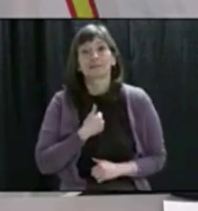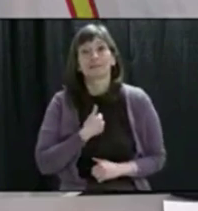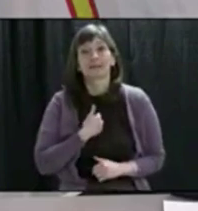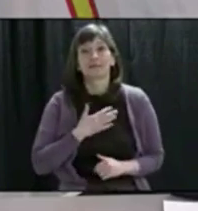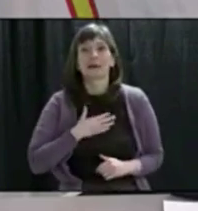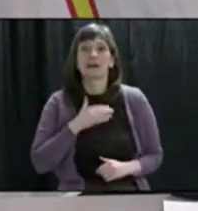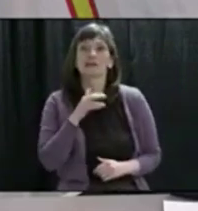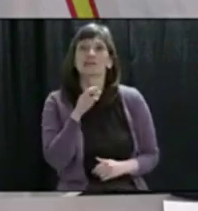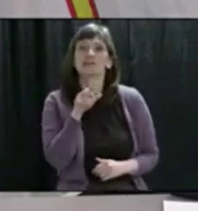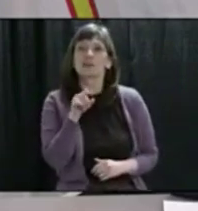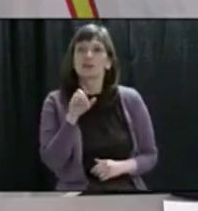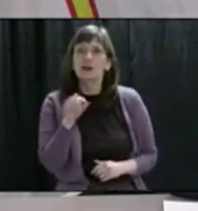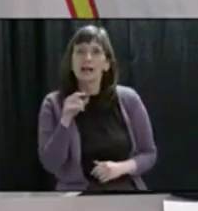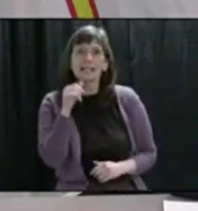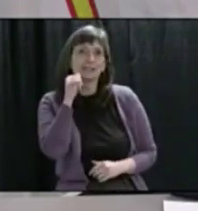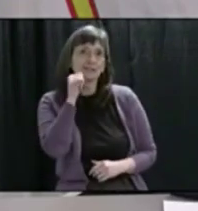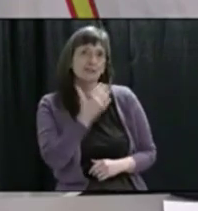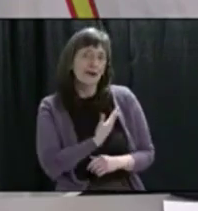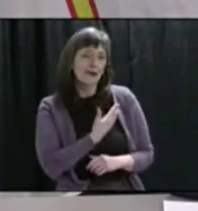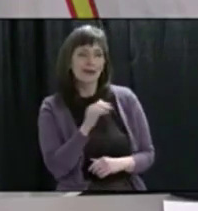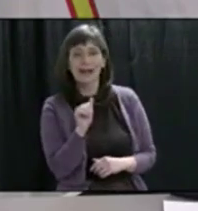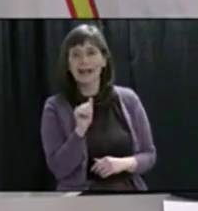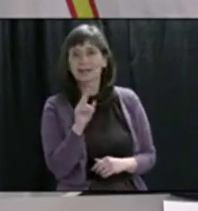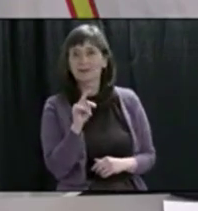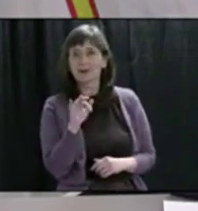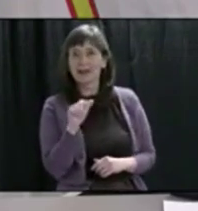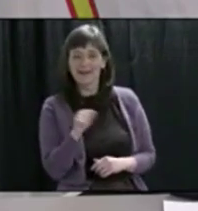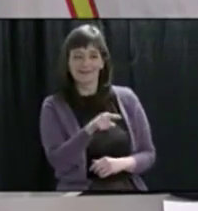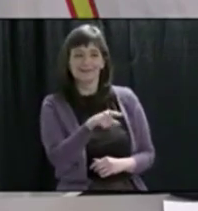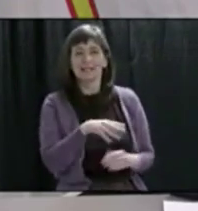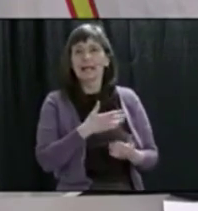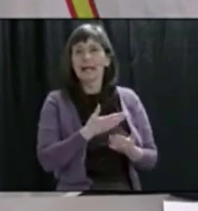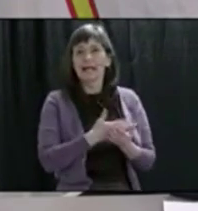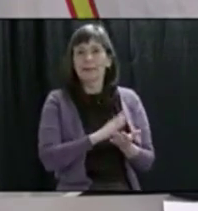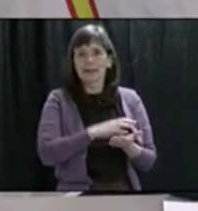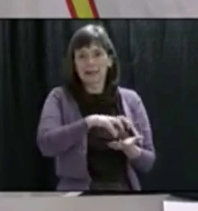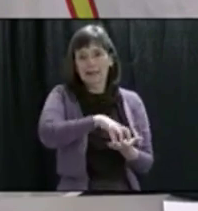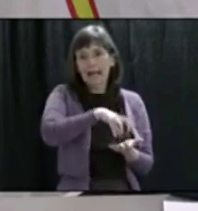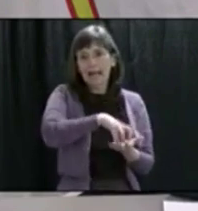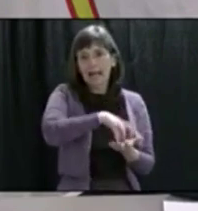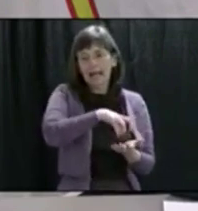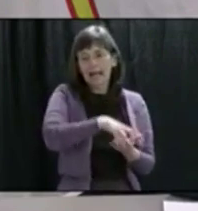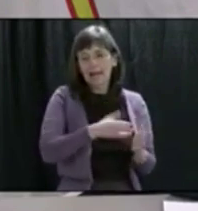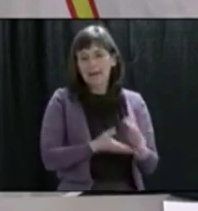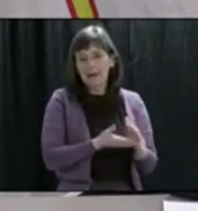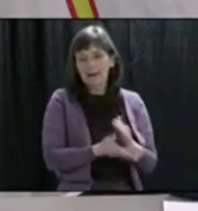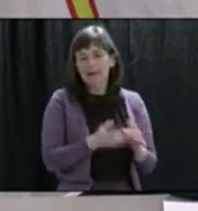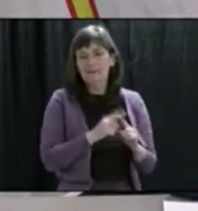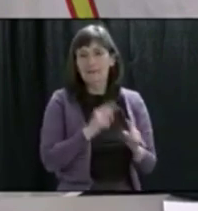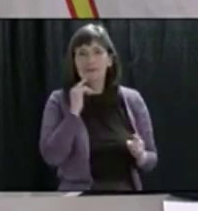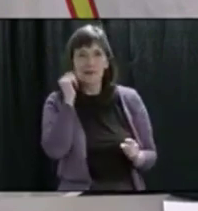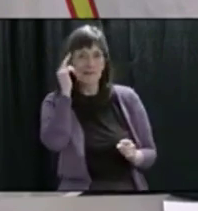watching my own granddaughter, Antonia. I she's been baking cakes for Papa and Nan and family,